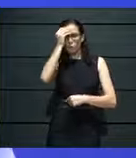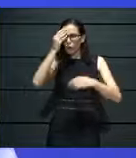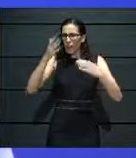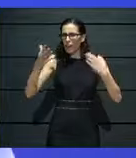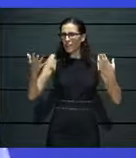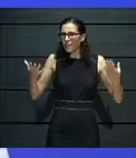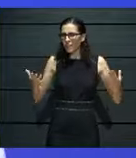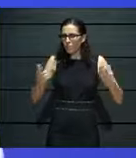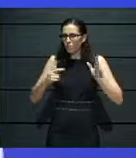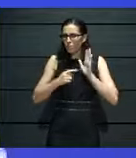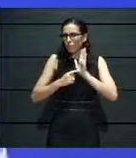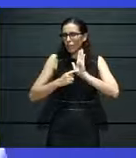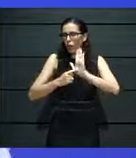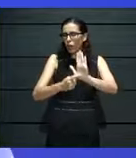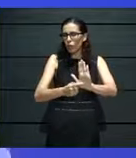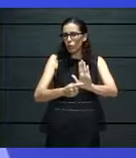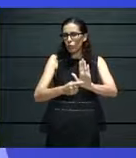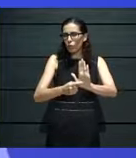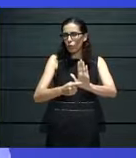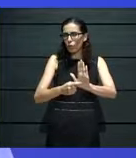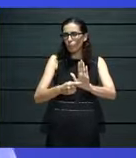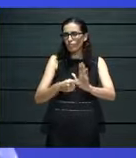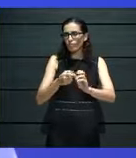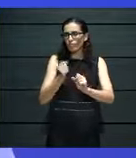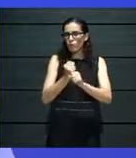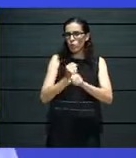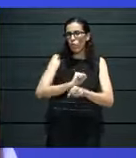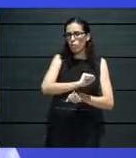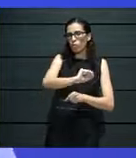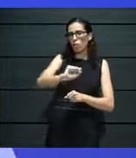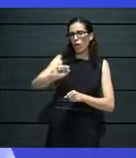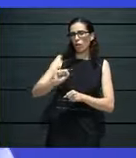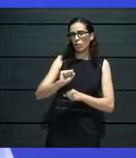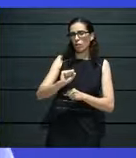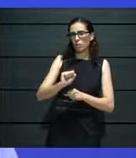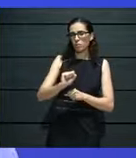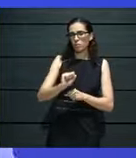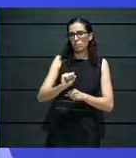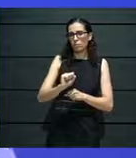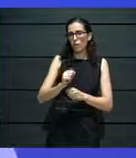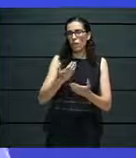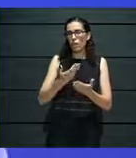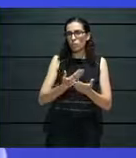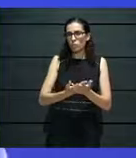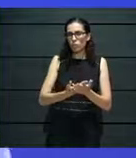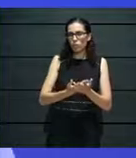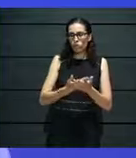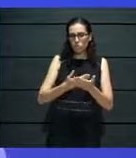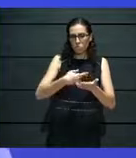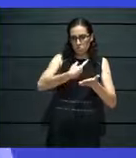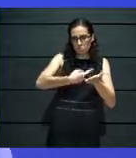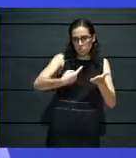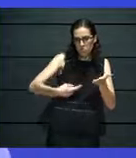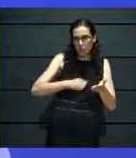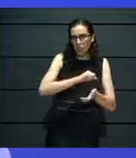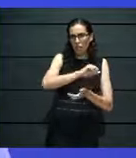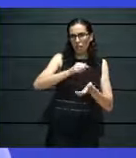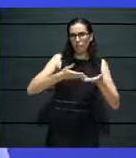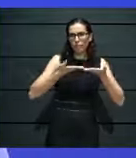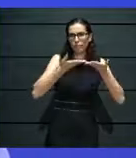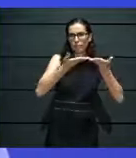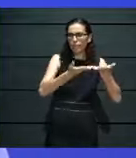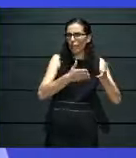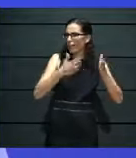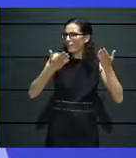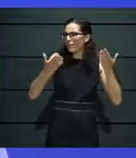and how we relate our message, which is all about brand awareness, about narratives. You know, this is something that every